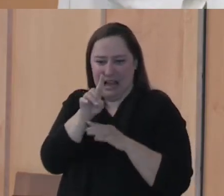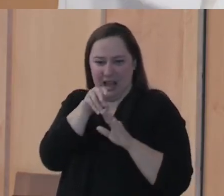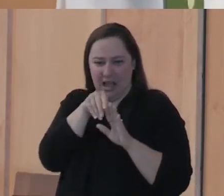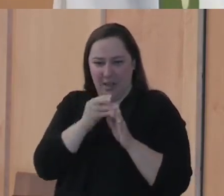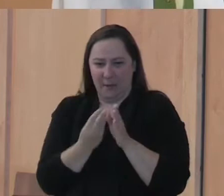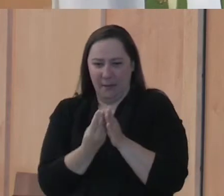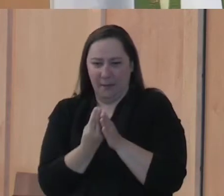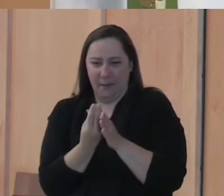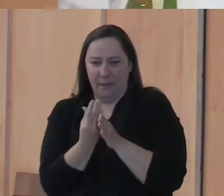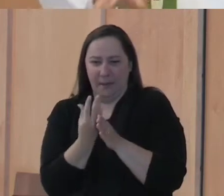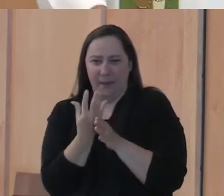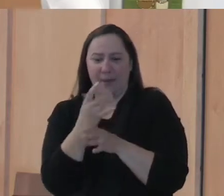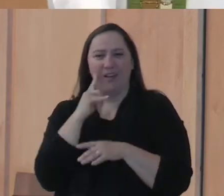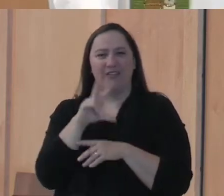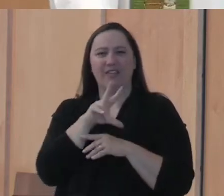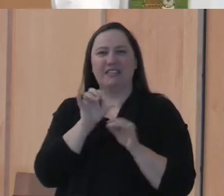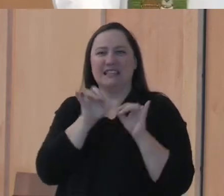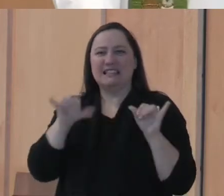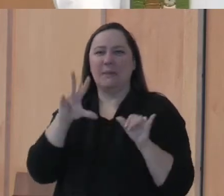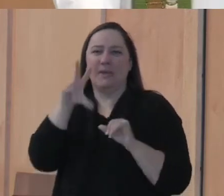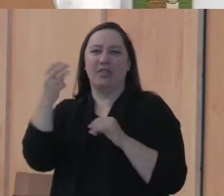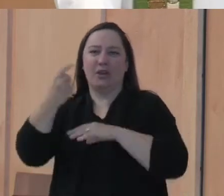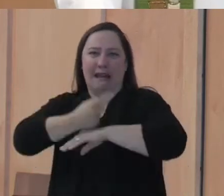grow up for like 30 days of growing.